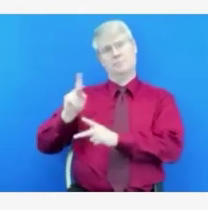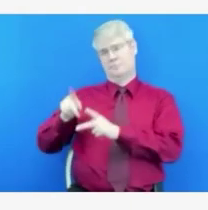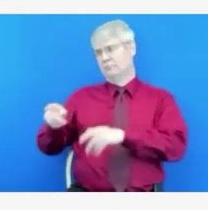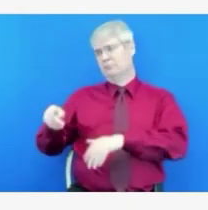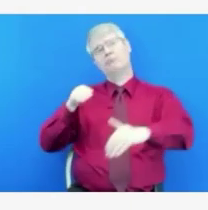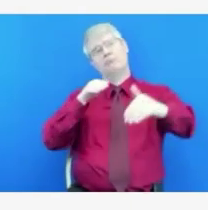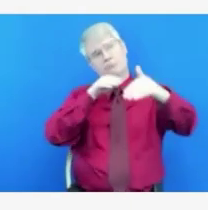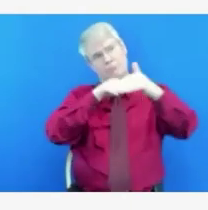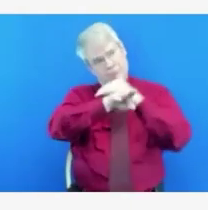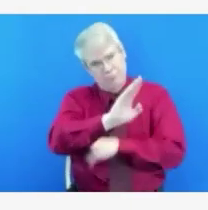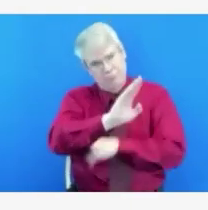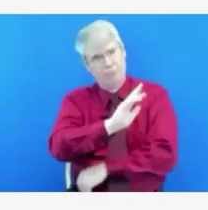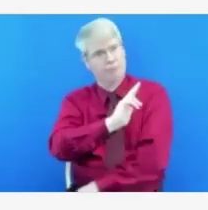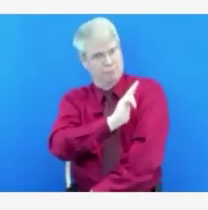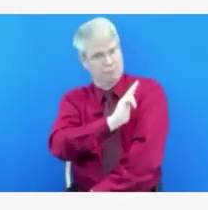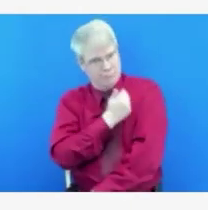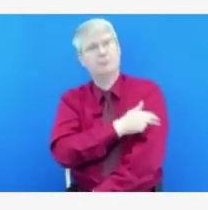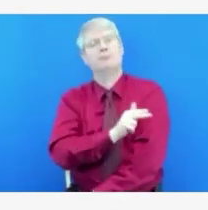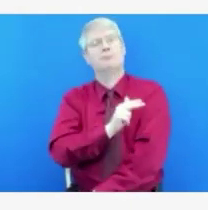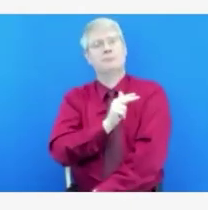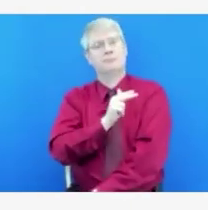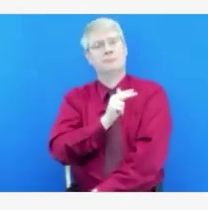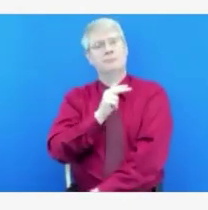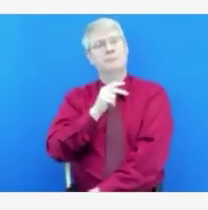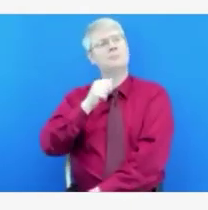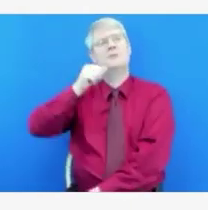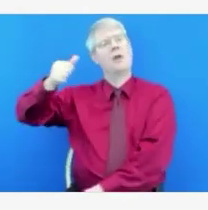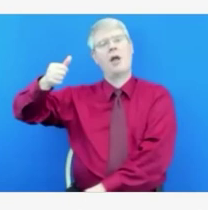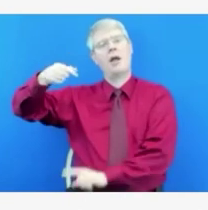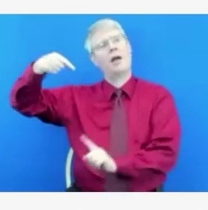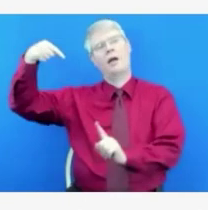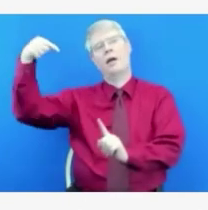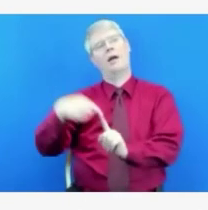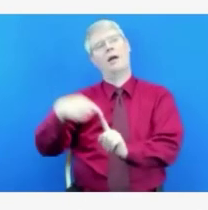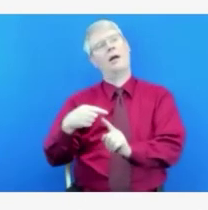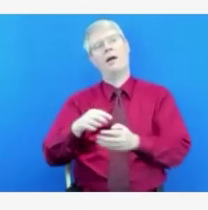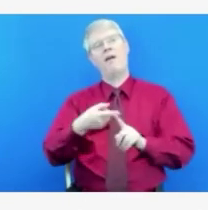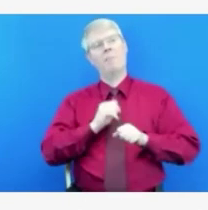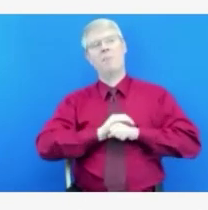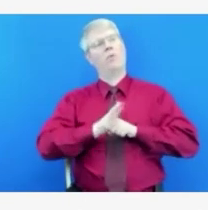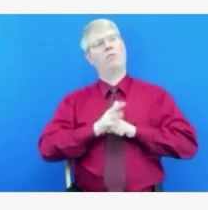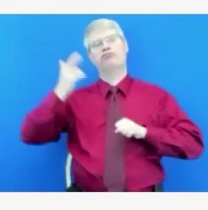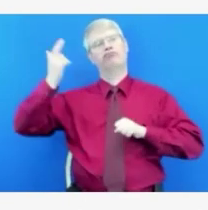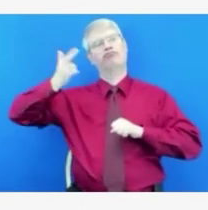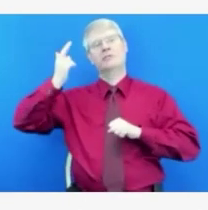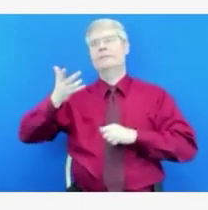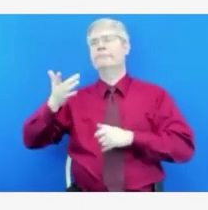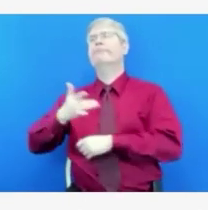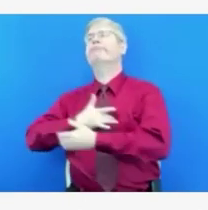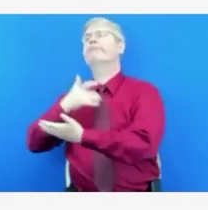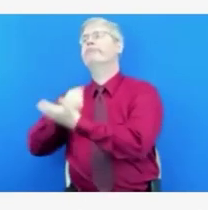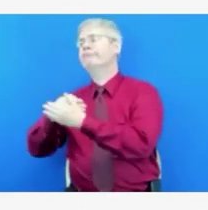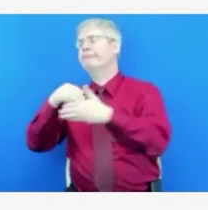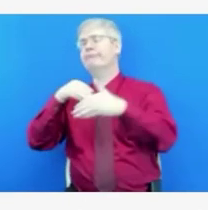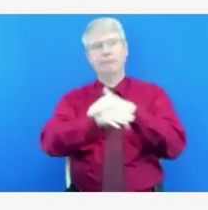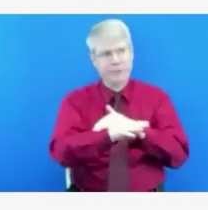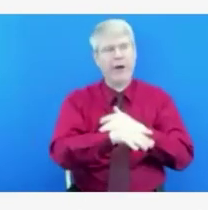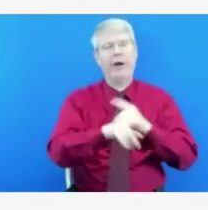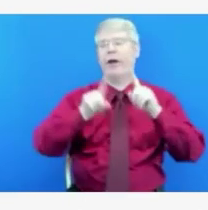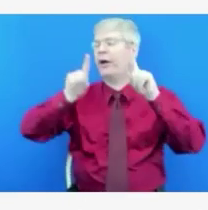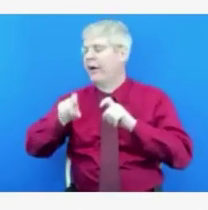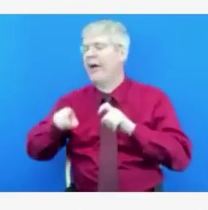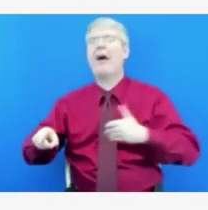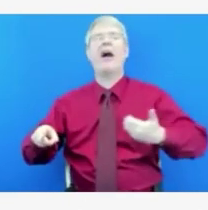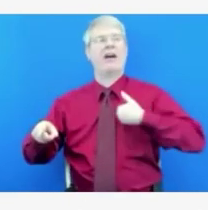So, of course, it's complicated. So, Audrey, it depends on which